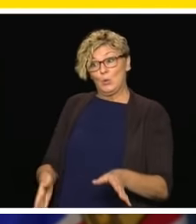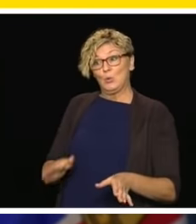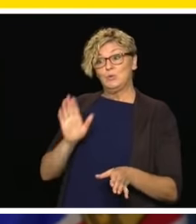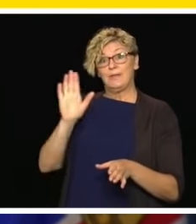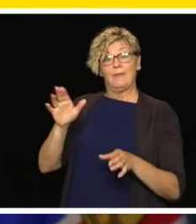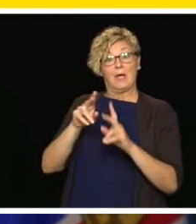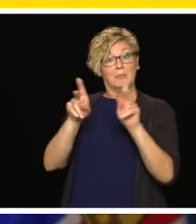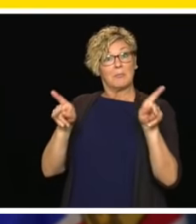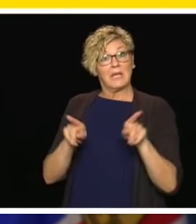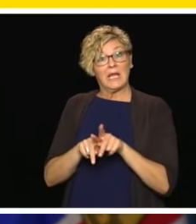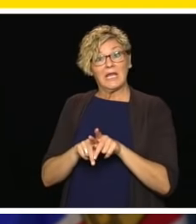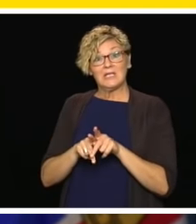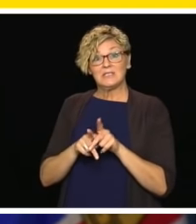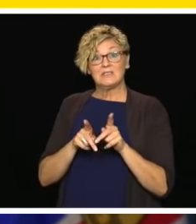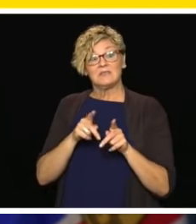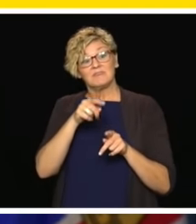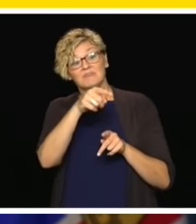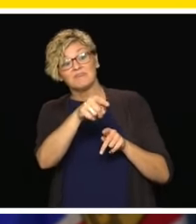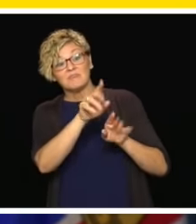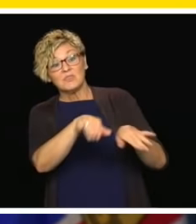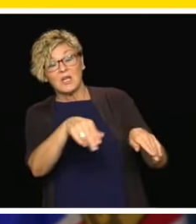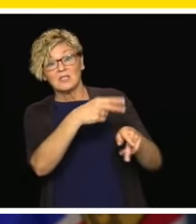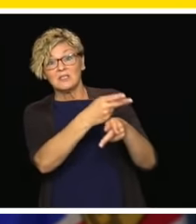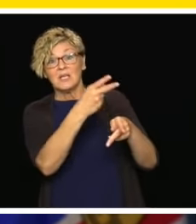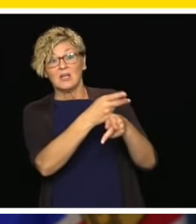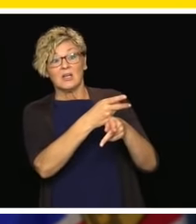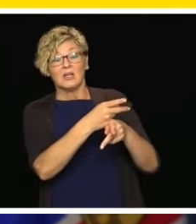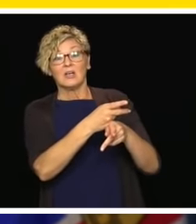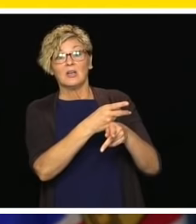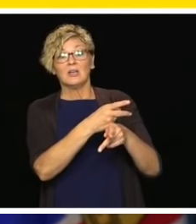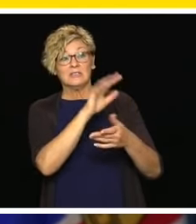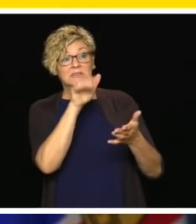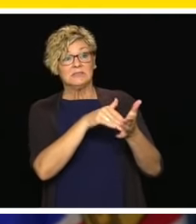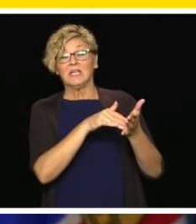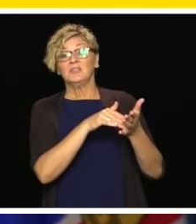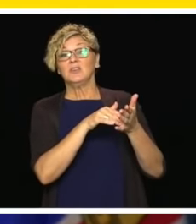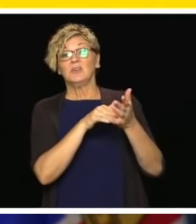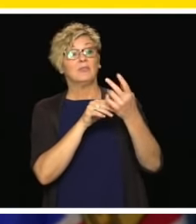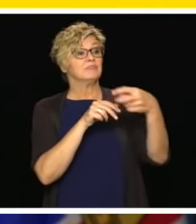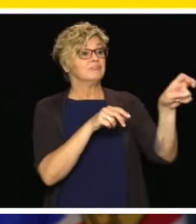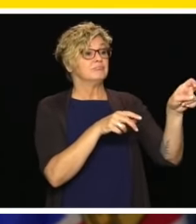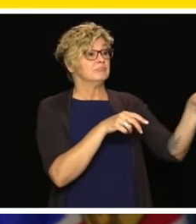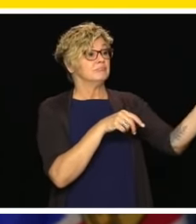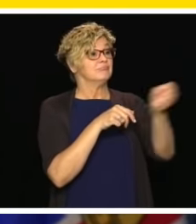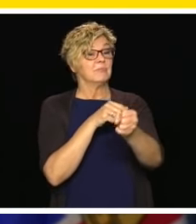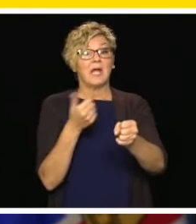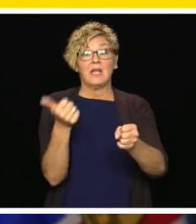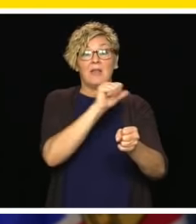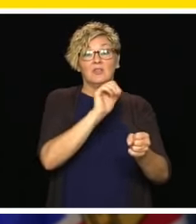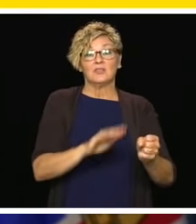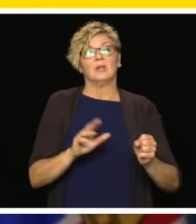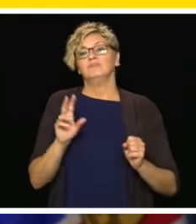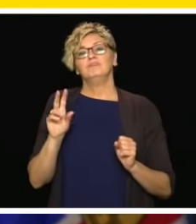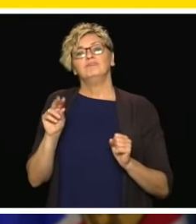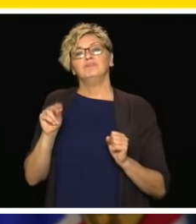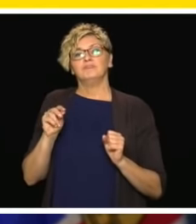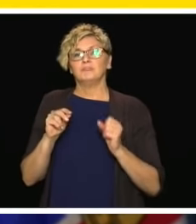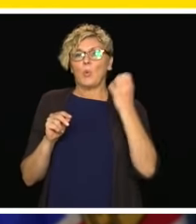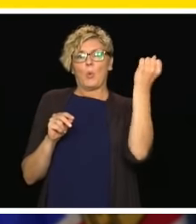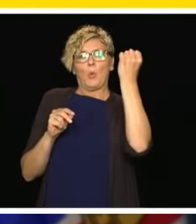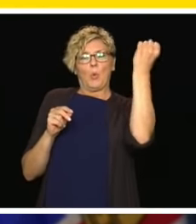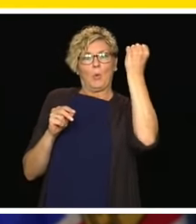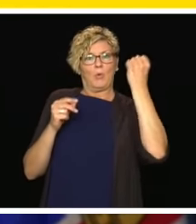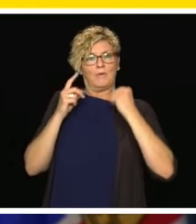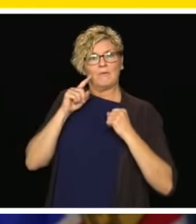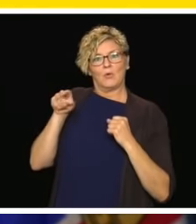centres that are receiving temporary emergency funding will continue to prioritize spaces, for frontline workers, parents who are working on the frontlines